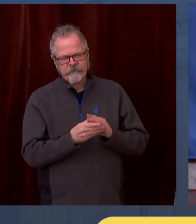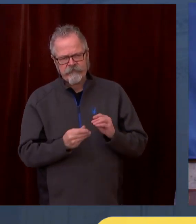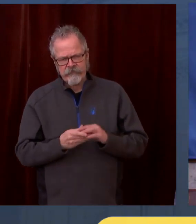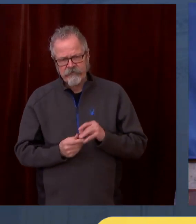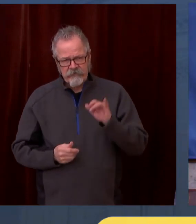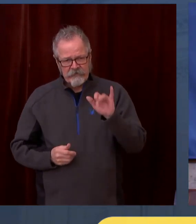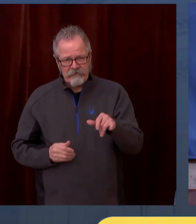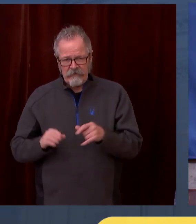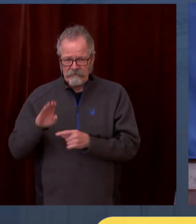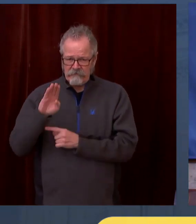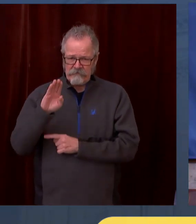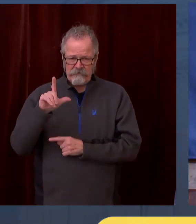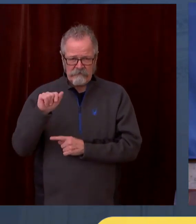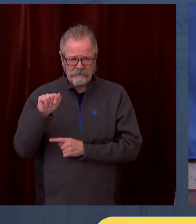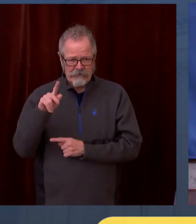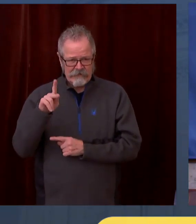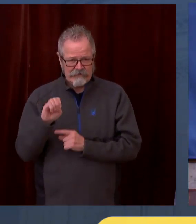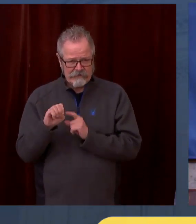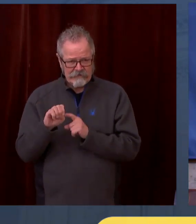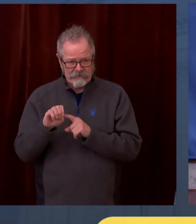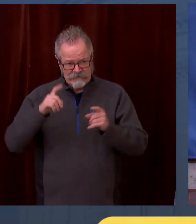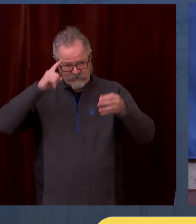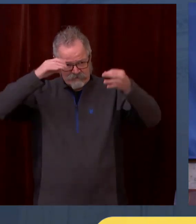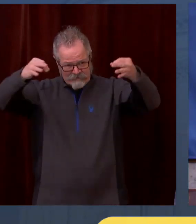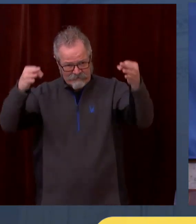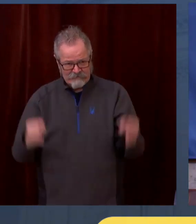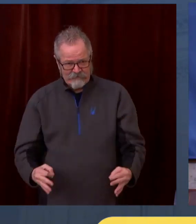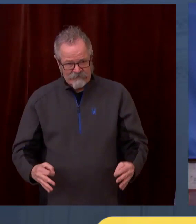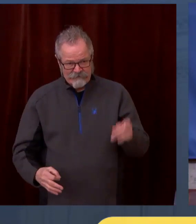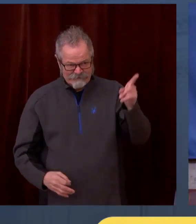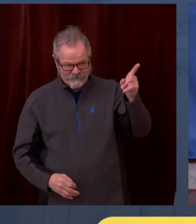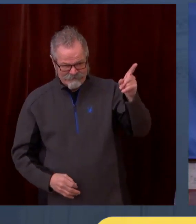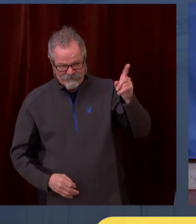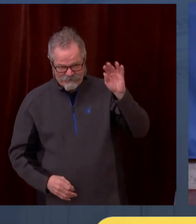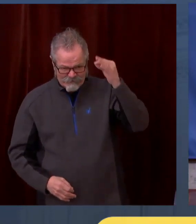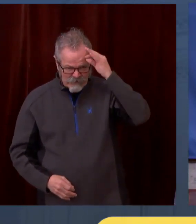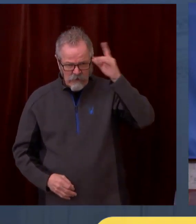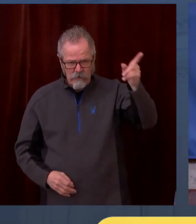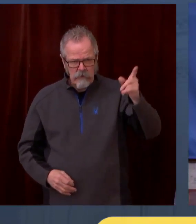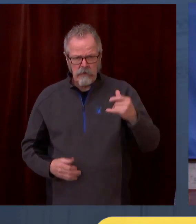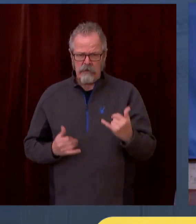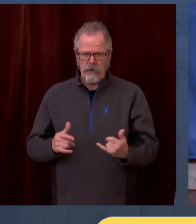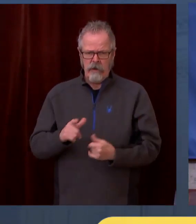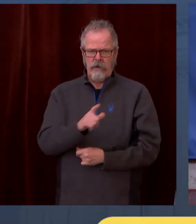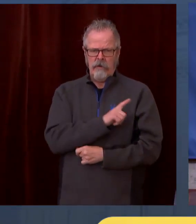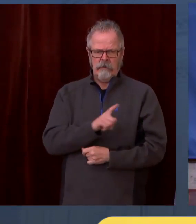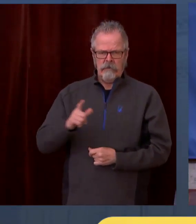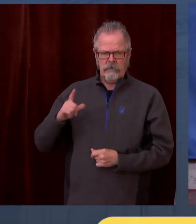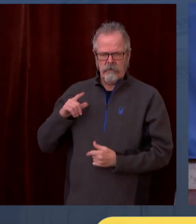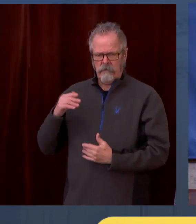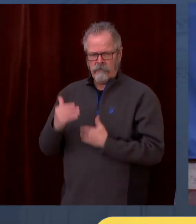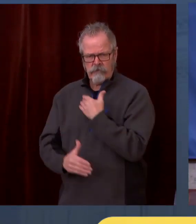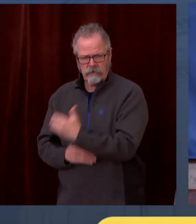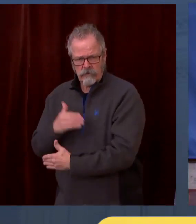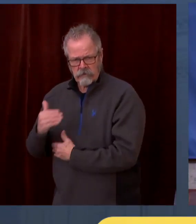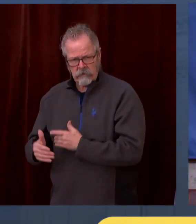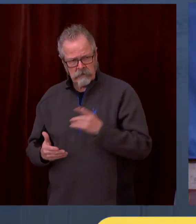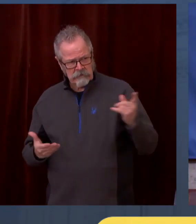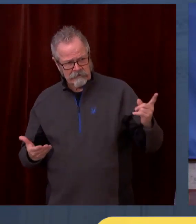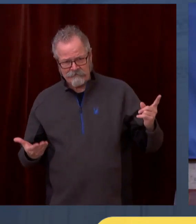just the word knowingly added. I'm curious if that's an approach you support or if you'd like to see the state take a different approach that